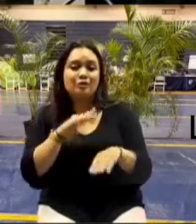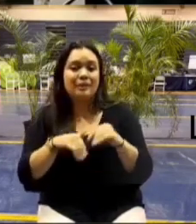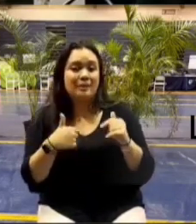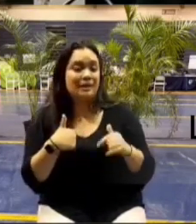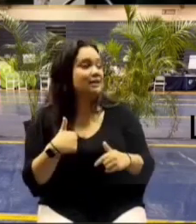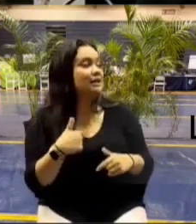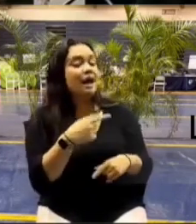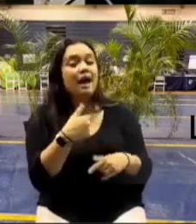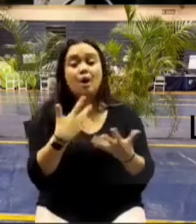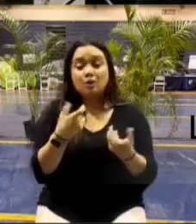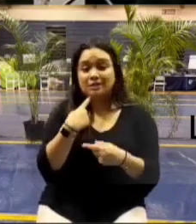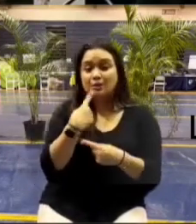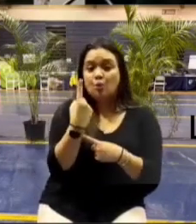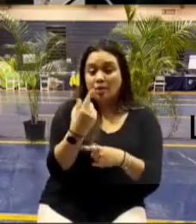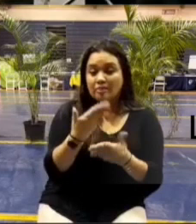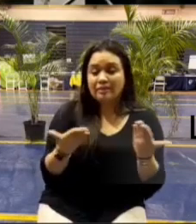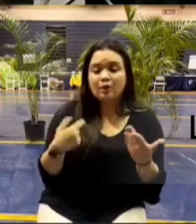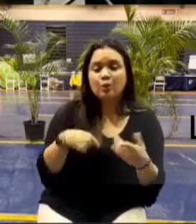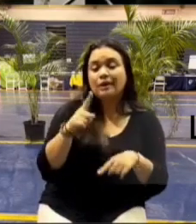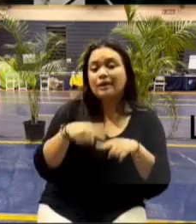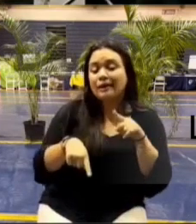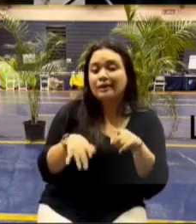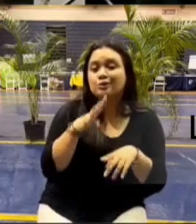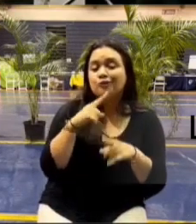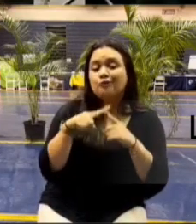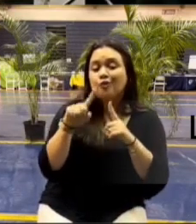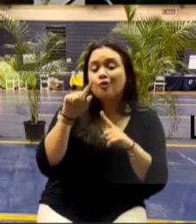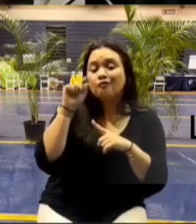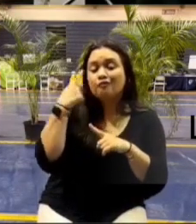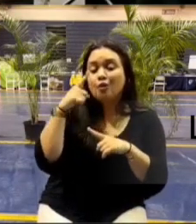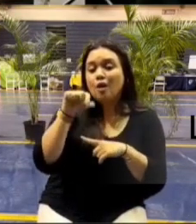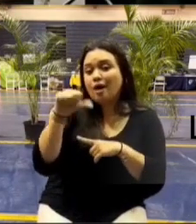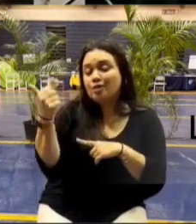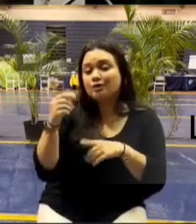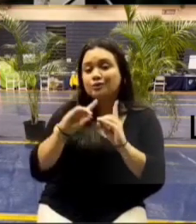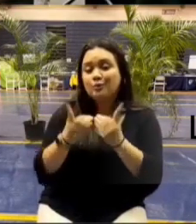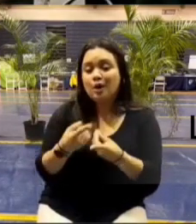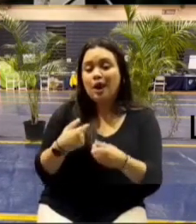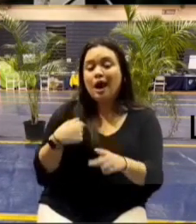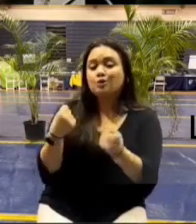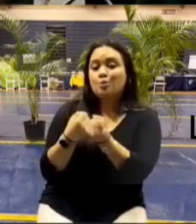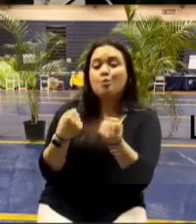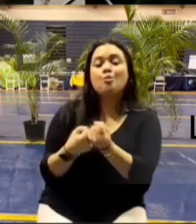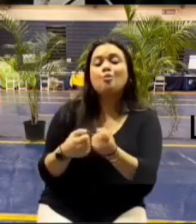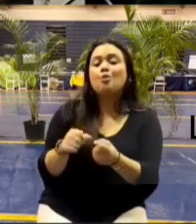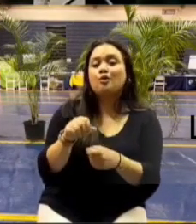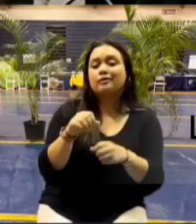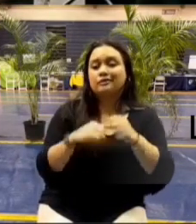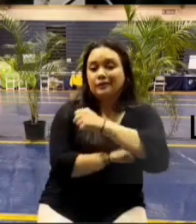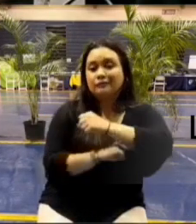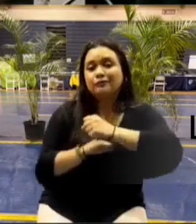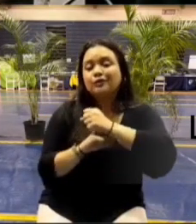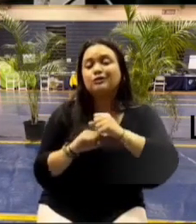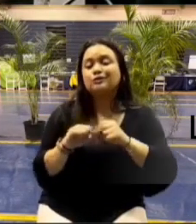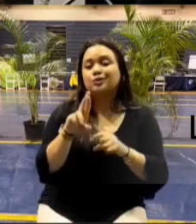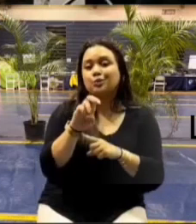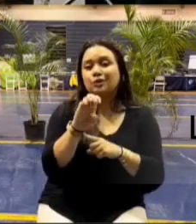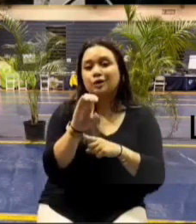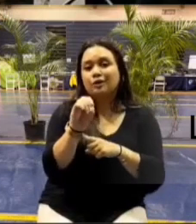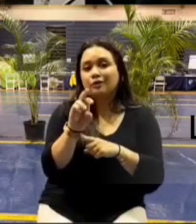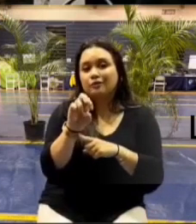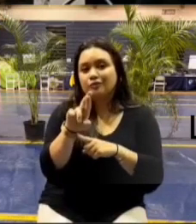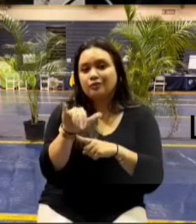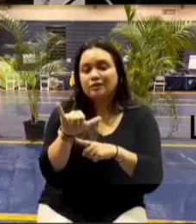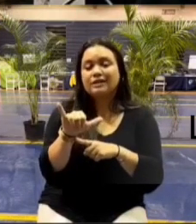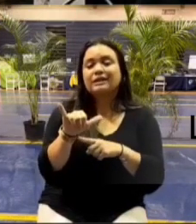just going to say one thing again we can't speak for all of the departments i support the infrastructure recovery team that is made up with public works department